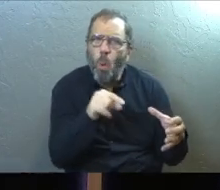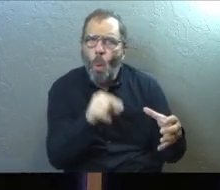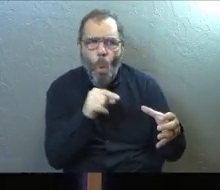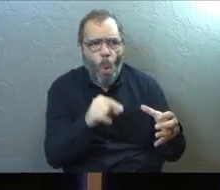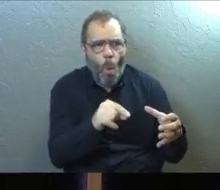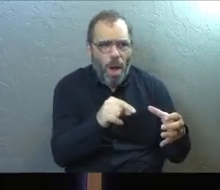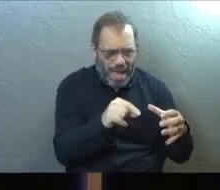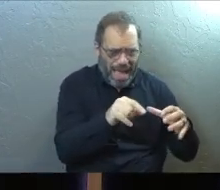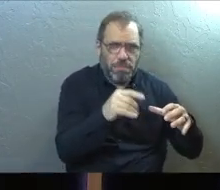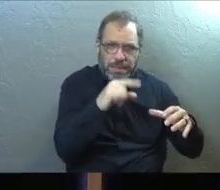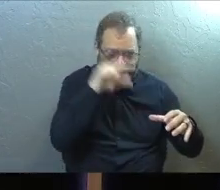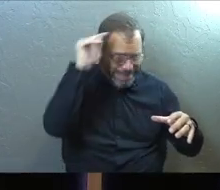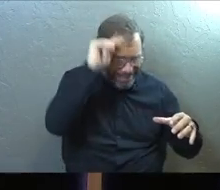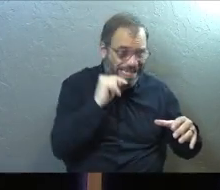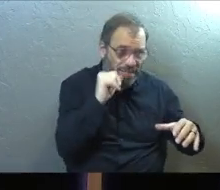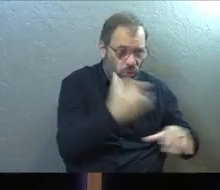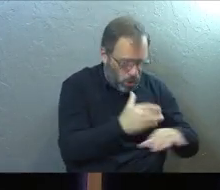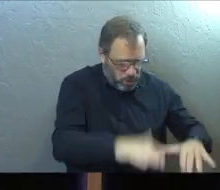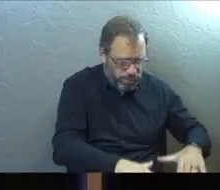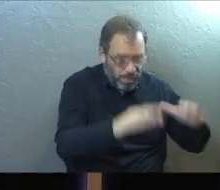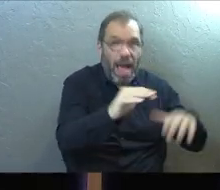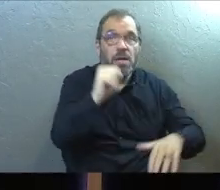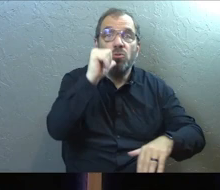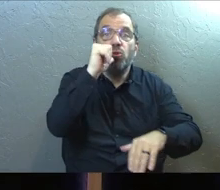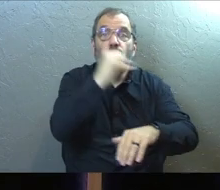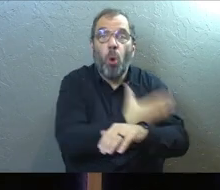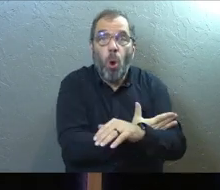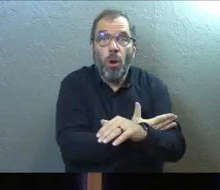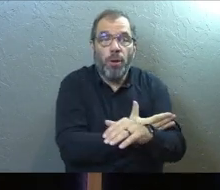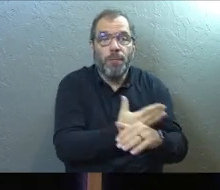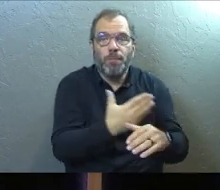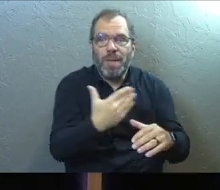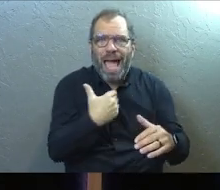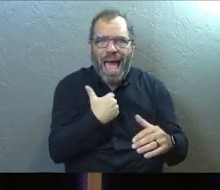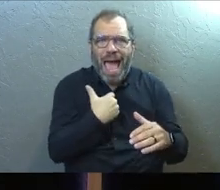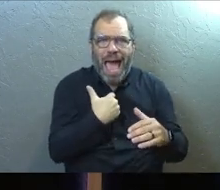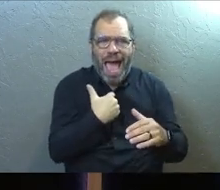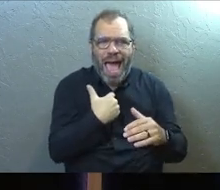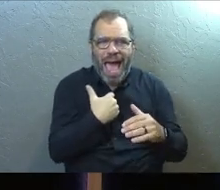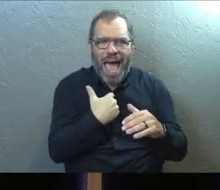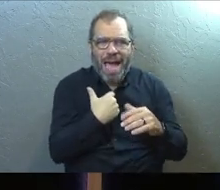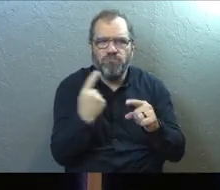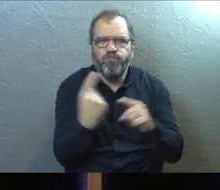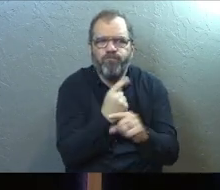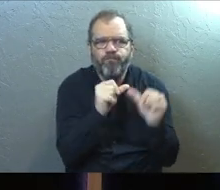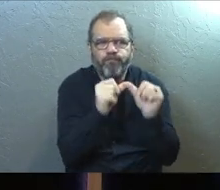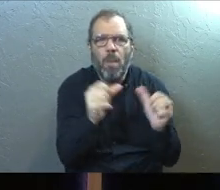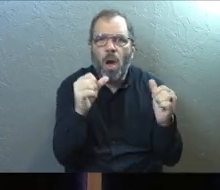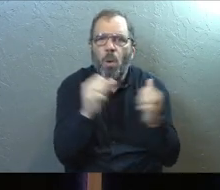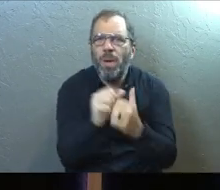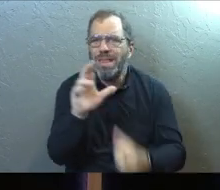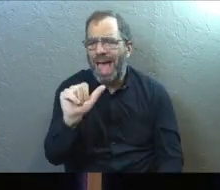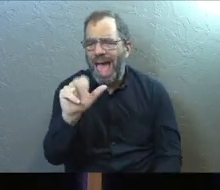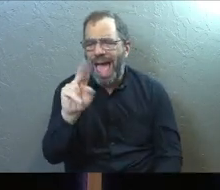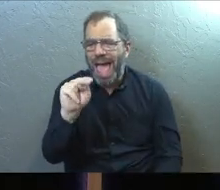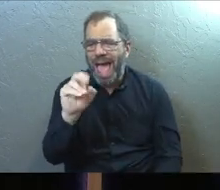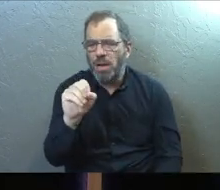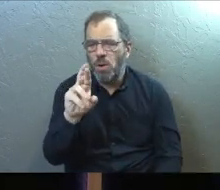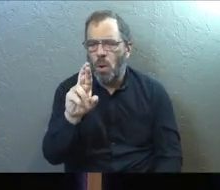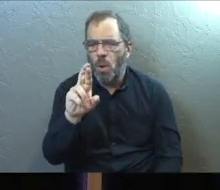And as they raised their teenage daughter, they found that she had a very deep and persistent problem with anorexia.